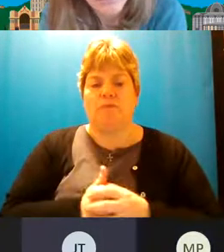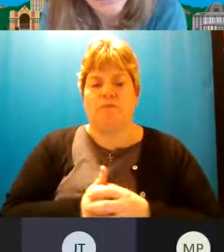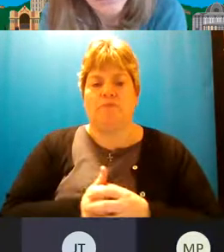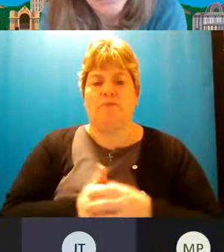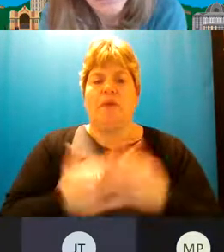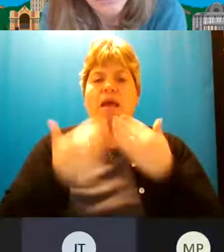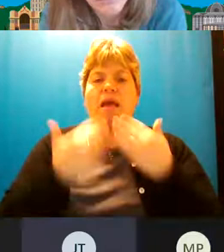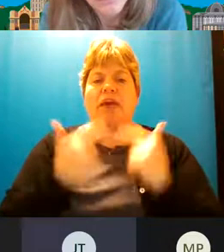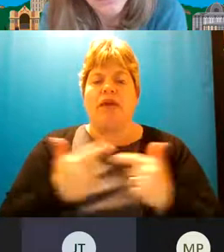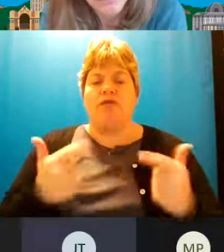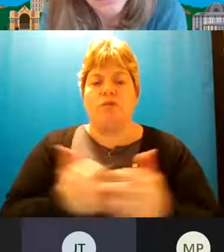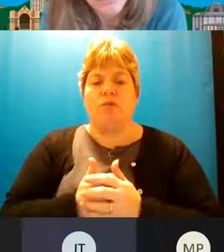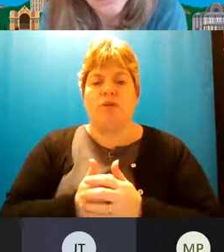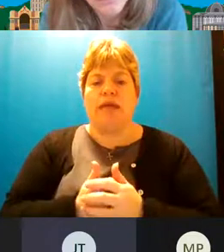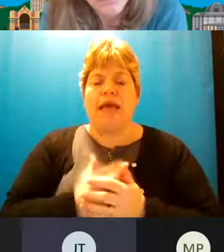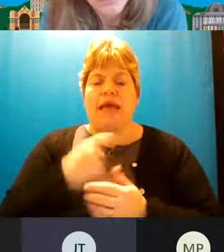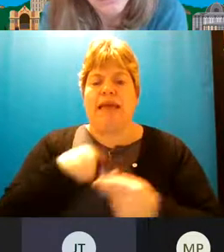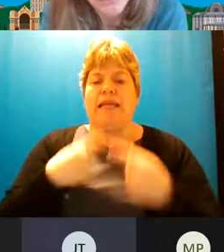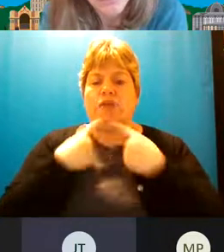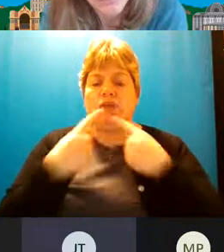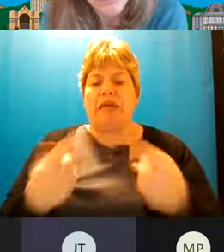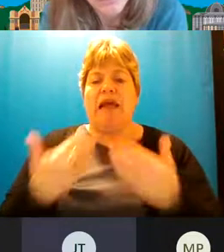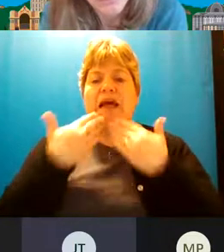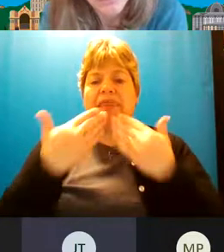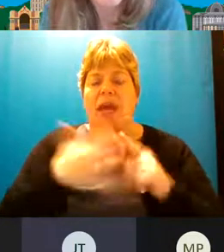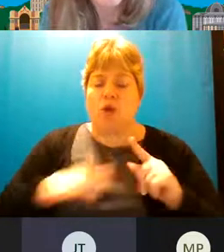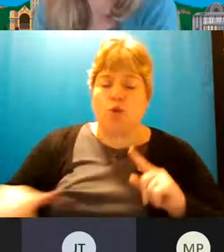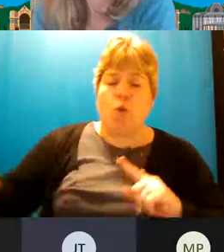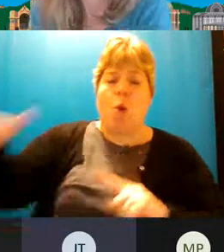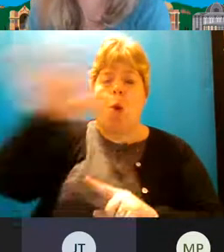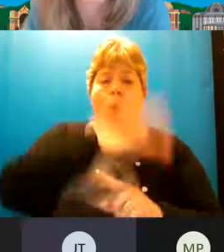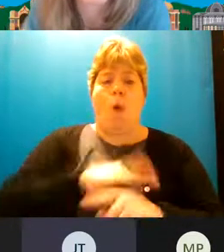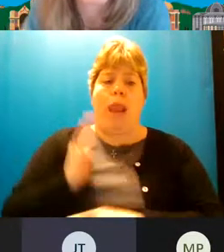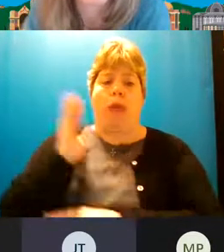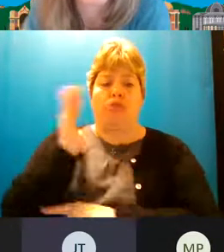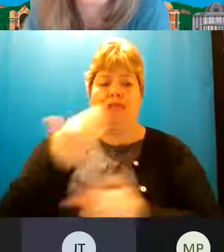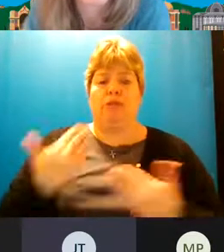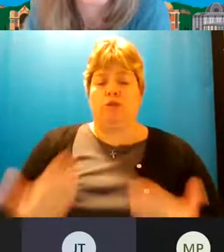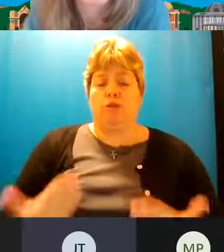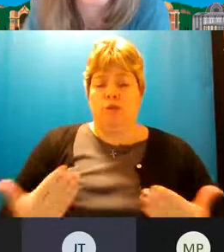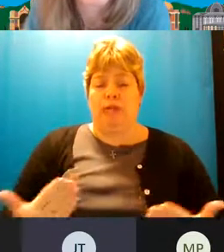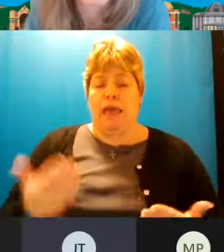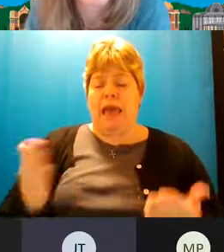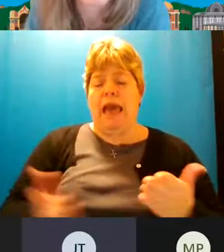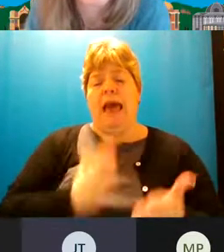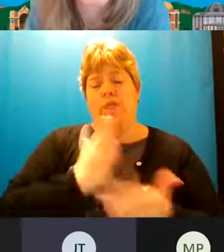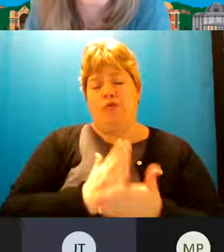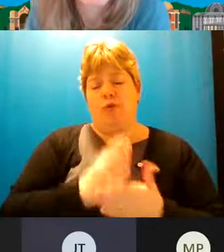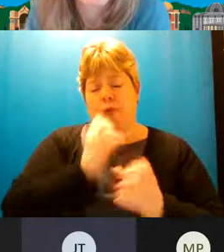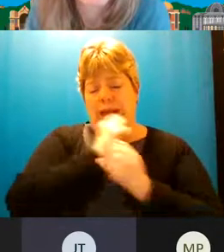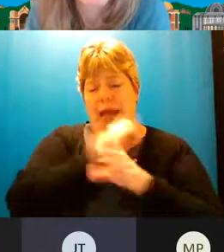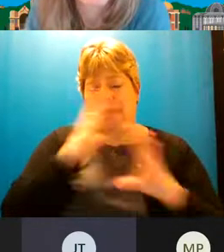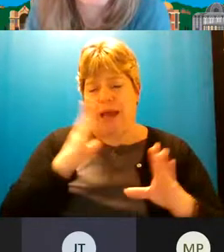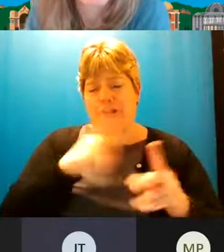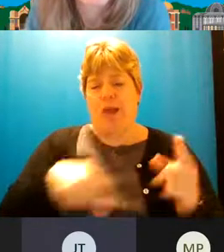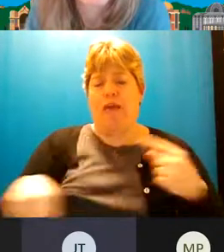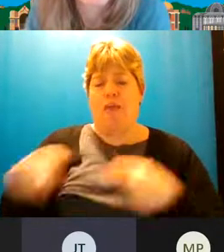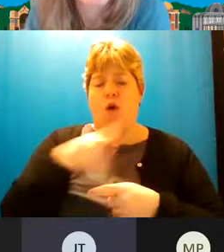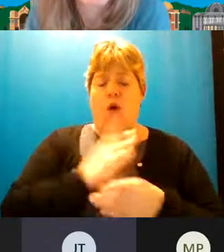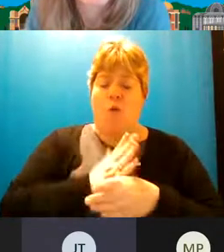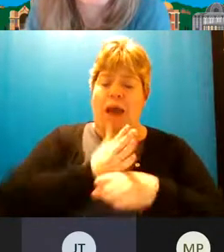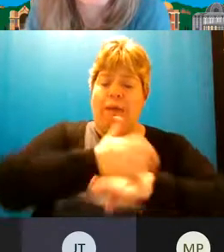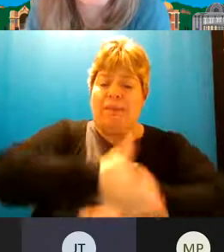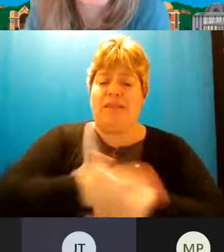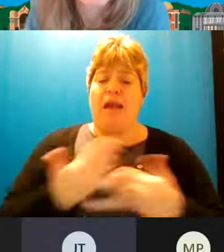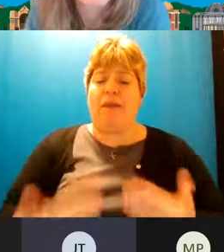thank you ever so much can i just say thank you to all our presenters today i'm sure you can imagine that they are all quite busy